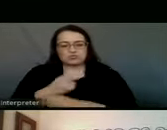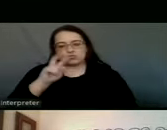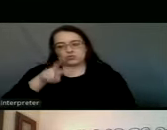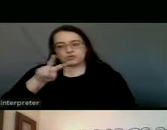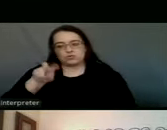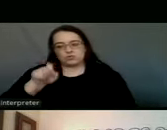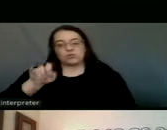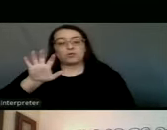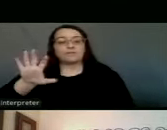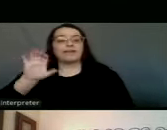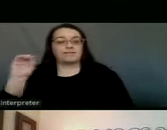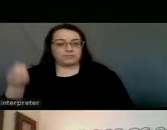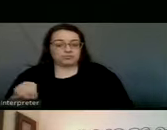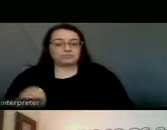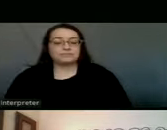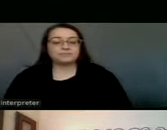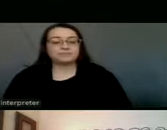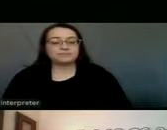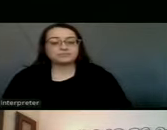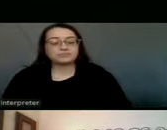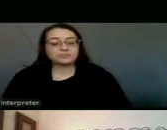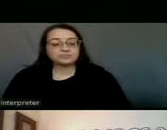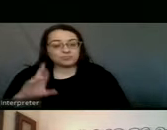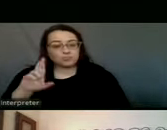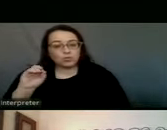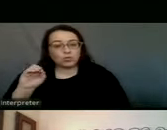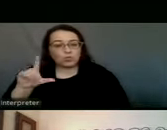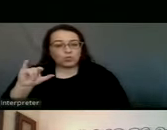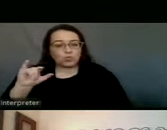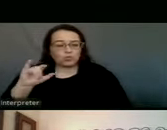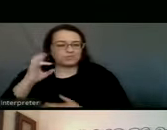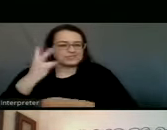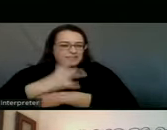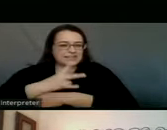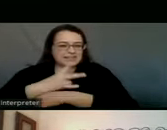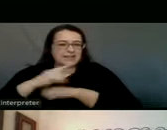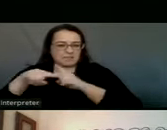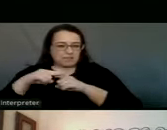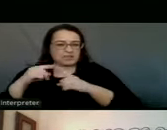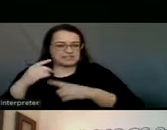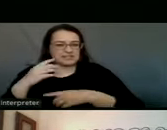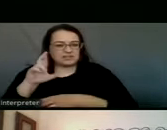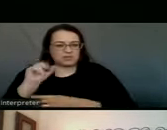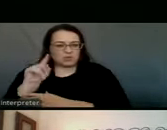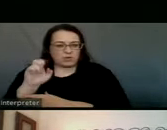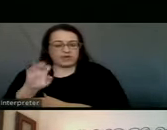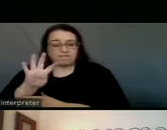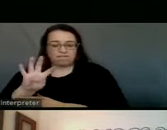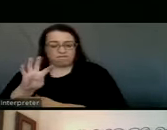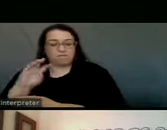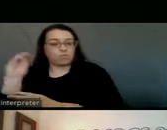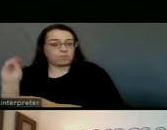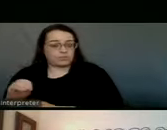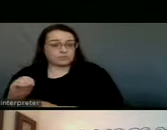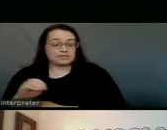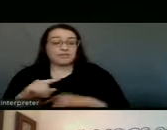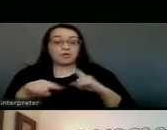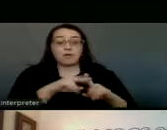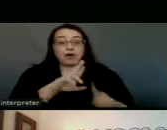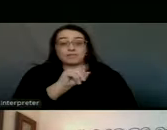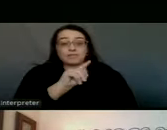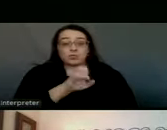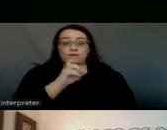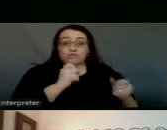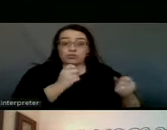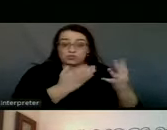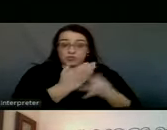.5%. The rolling seven-day positivity rate is currently at 4%, and the positivity rate at the